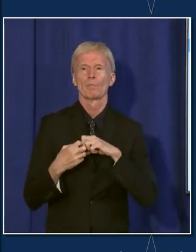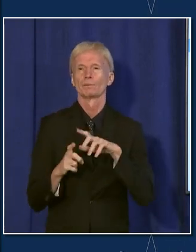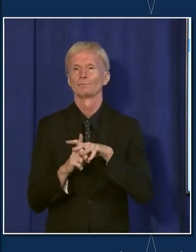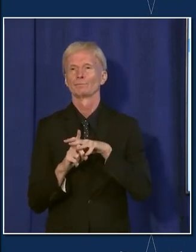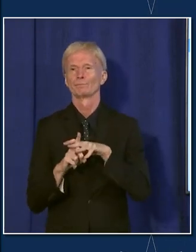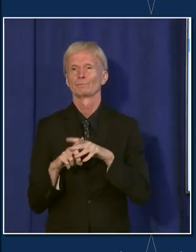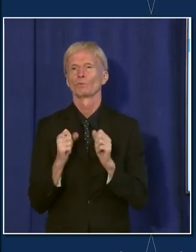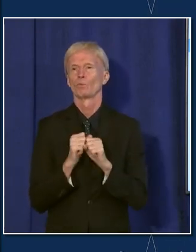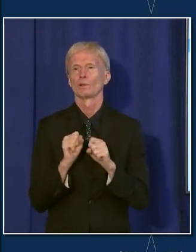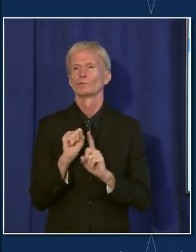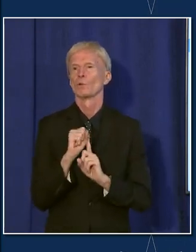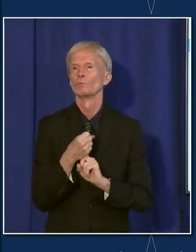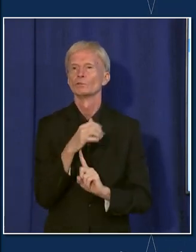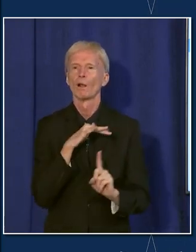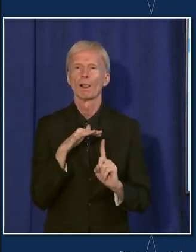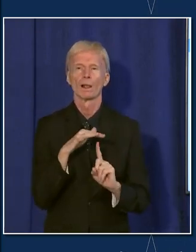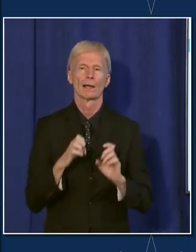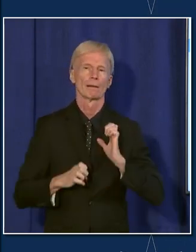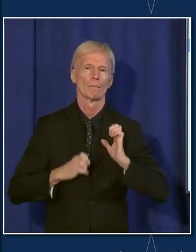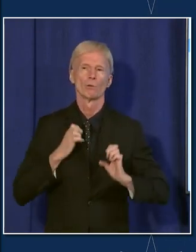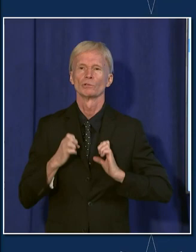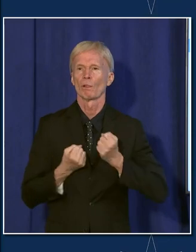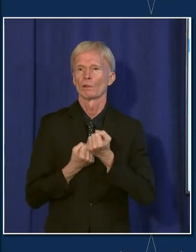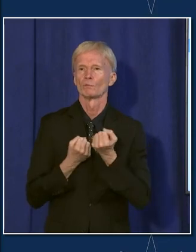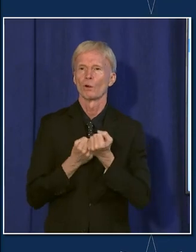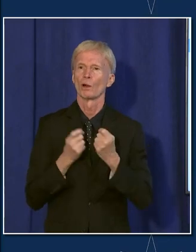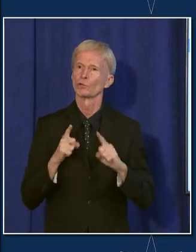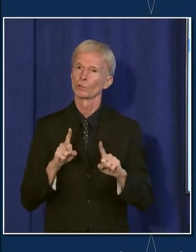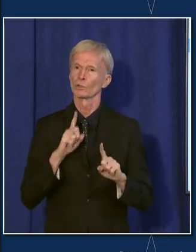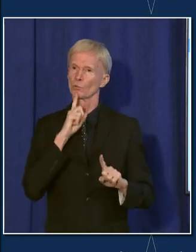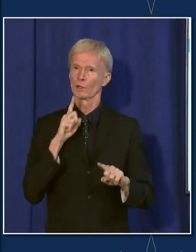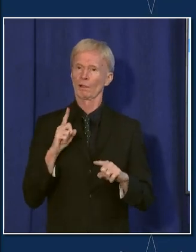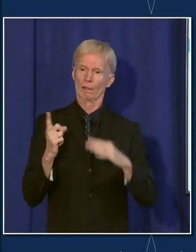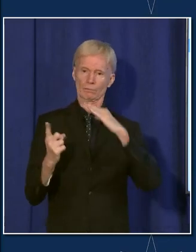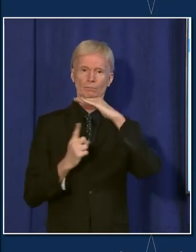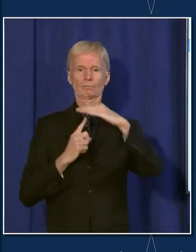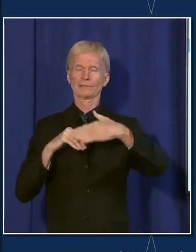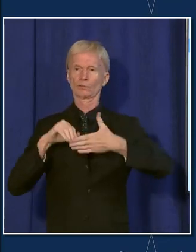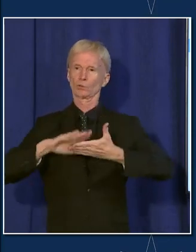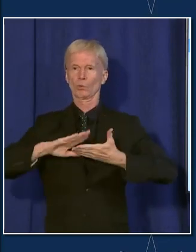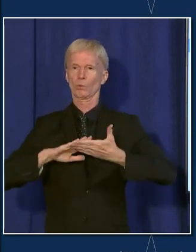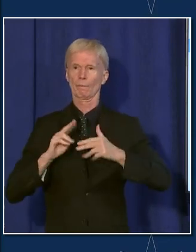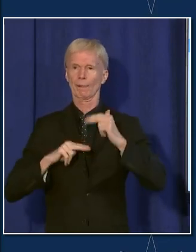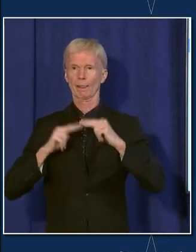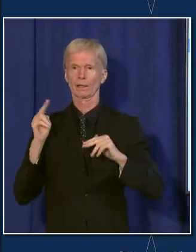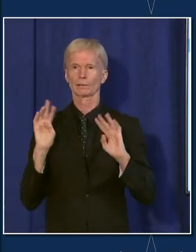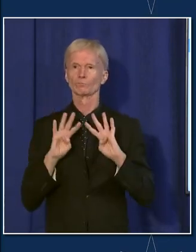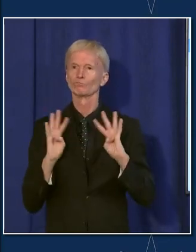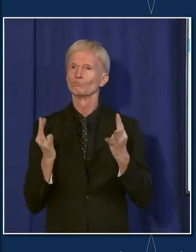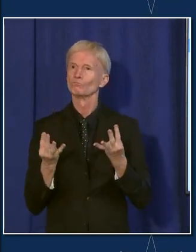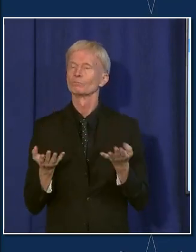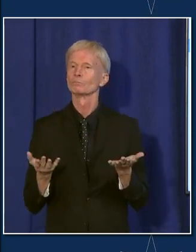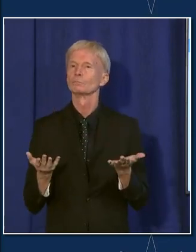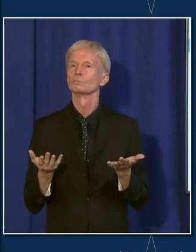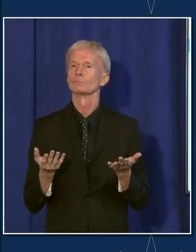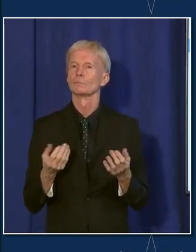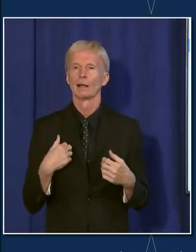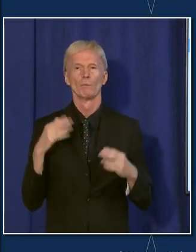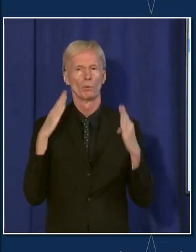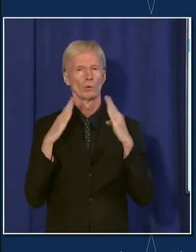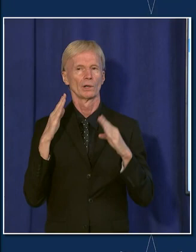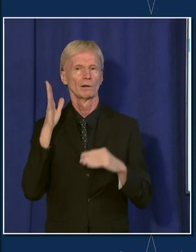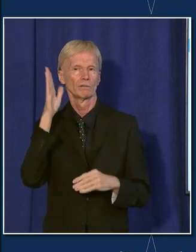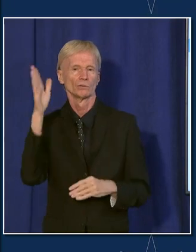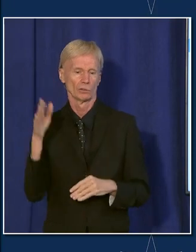you know, social, emotional, all of the supports that kids get in school. And I'm worried about the potential of months or years,